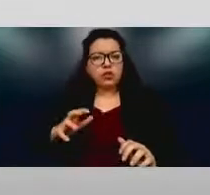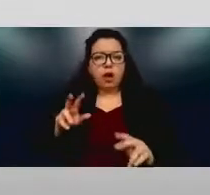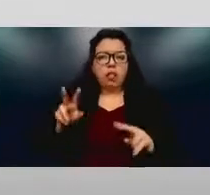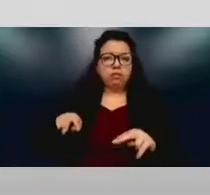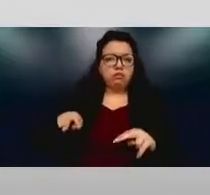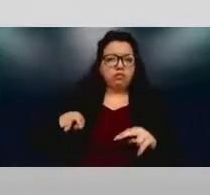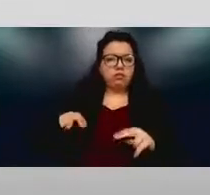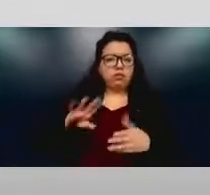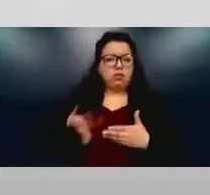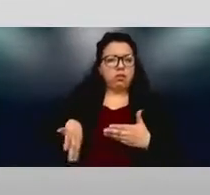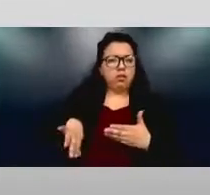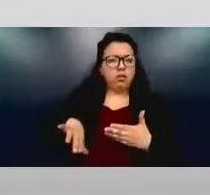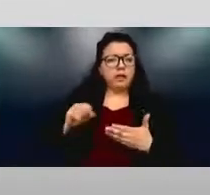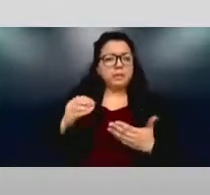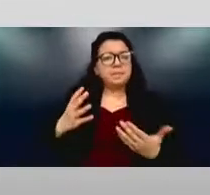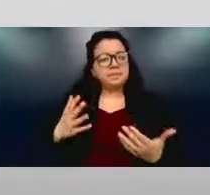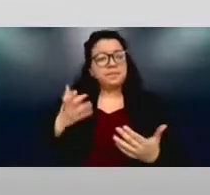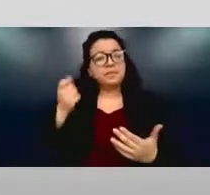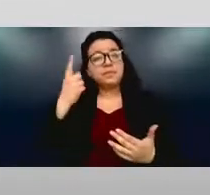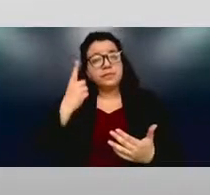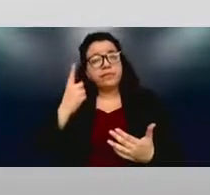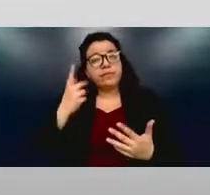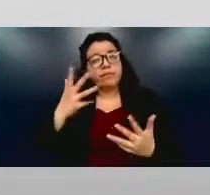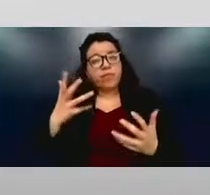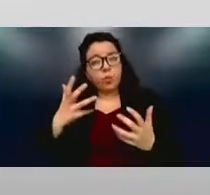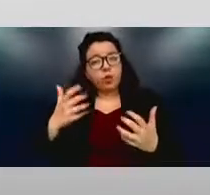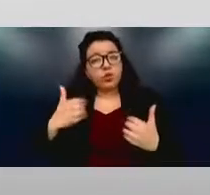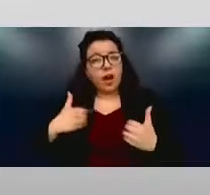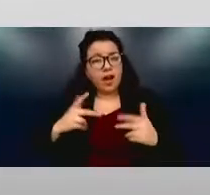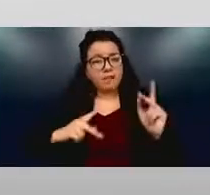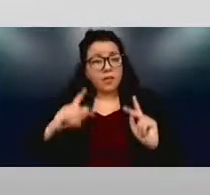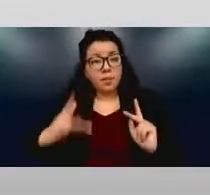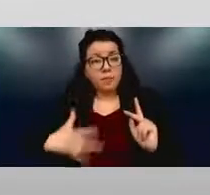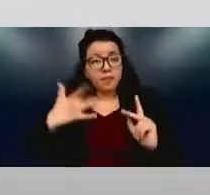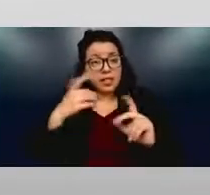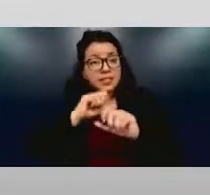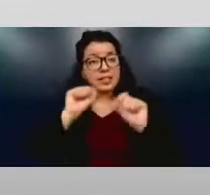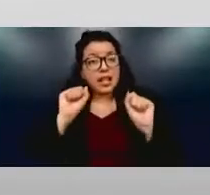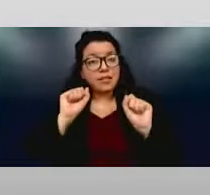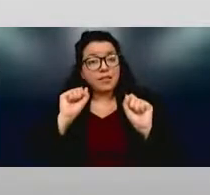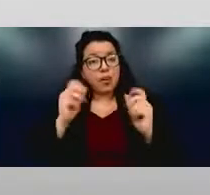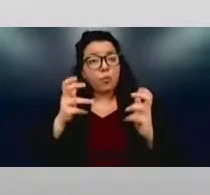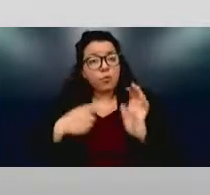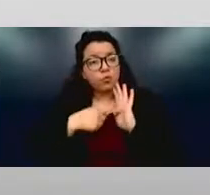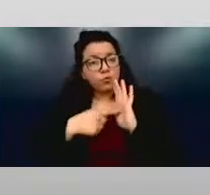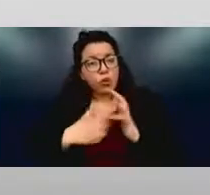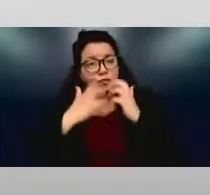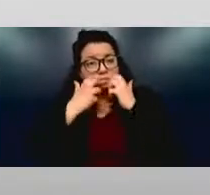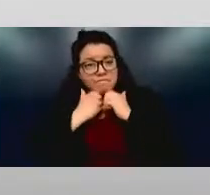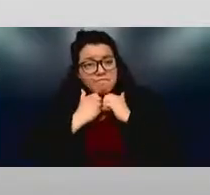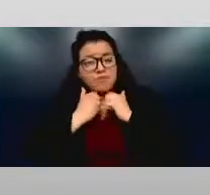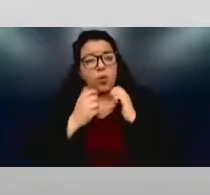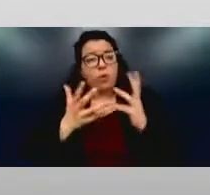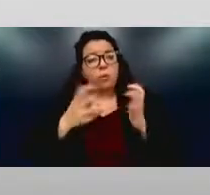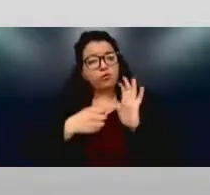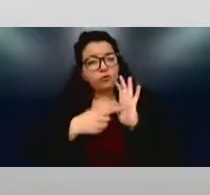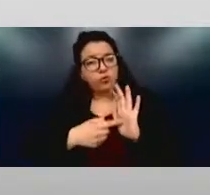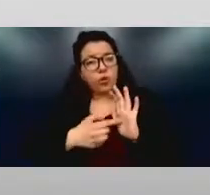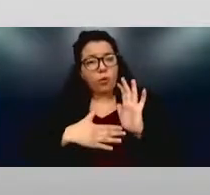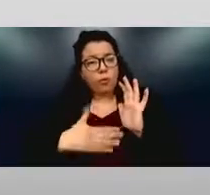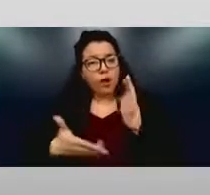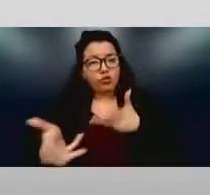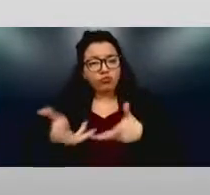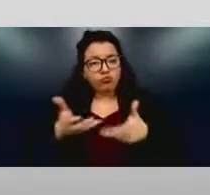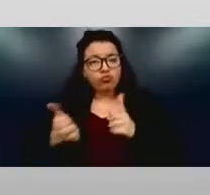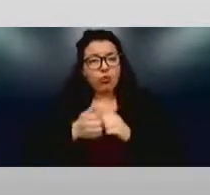it keeps people safe, it shows that you care, and that you're willing to work with these individuals, and that it's welcoming. But, again, if you don't do any